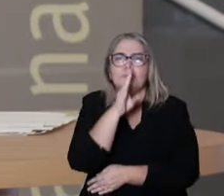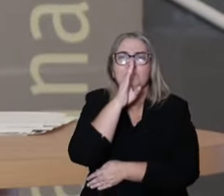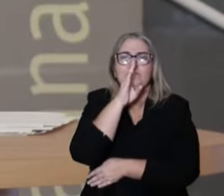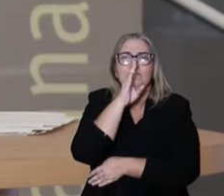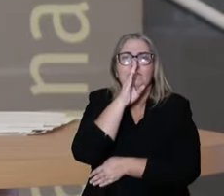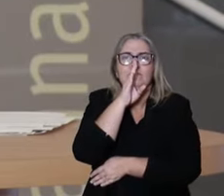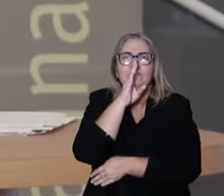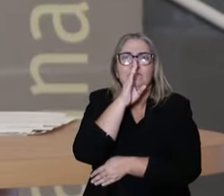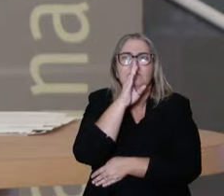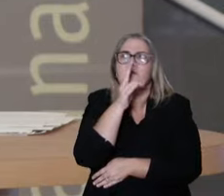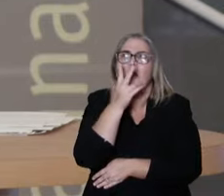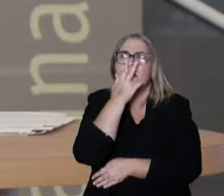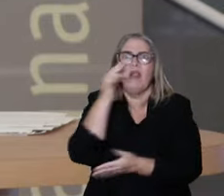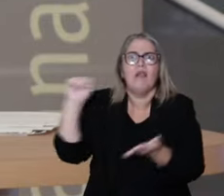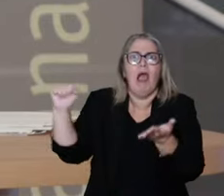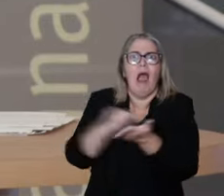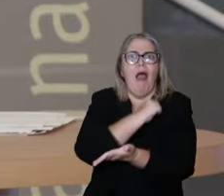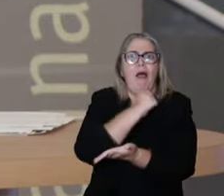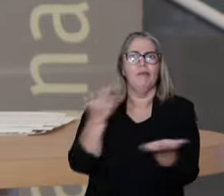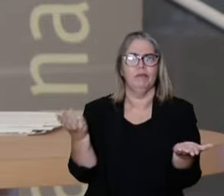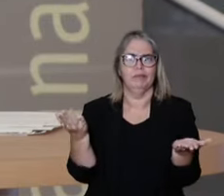silenced, are threatened.